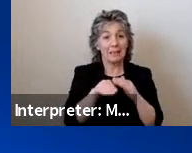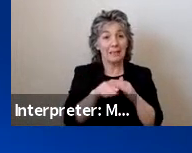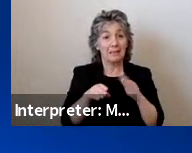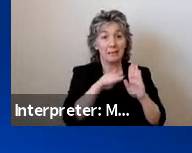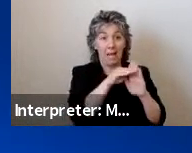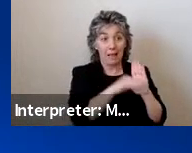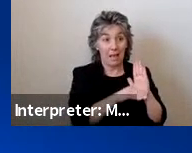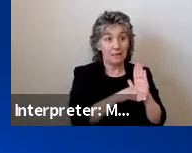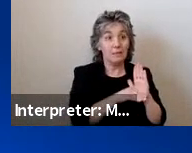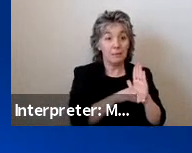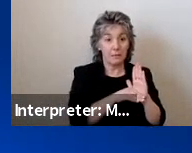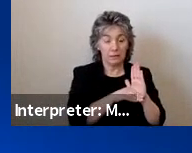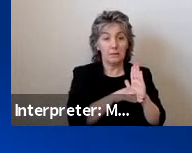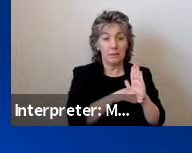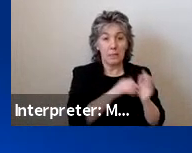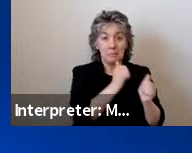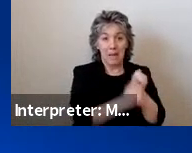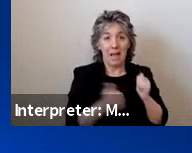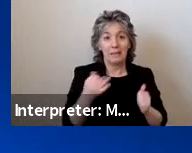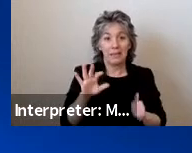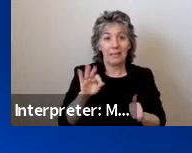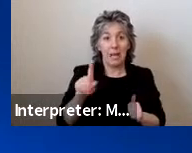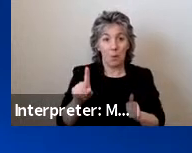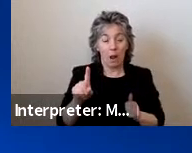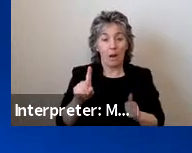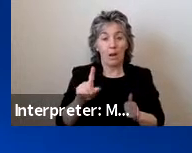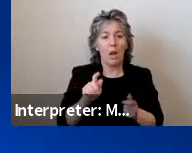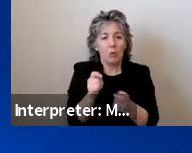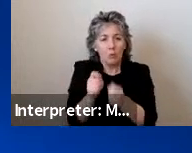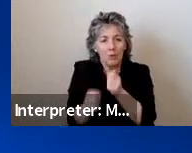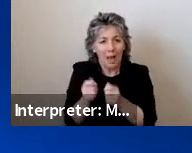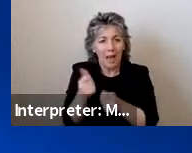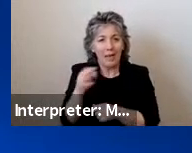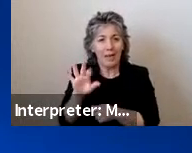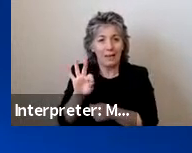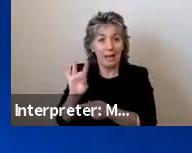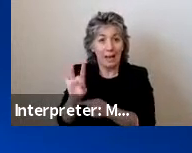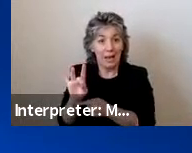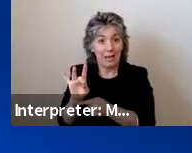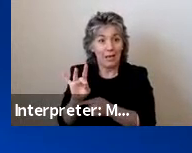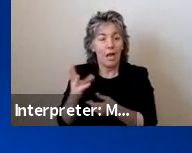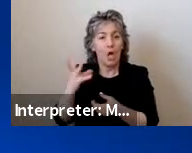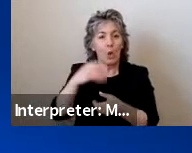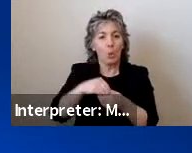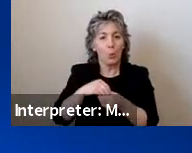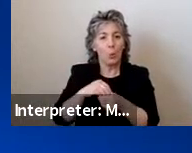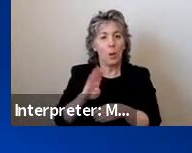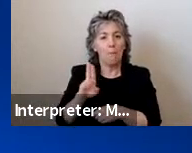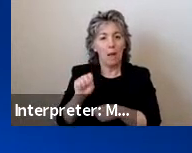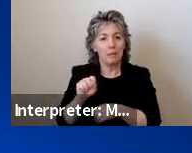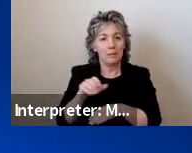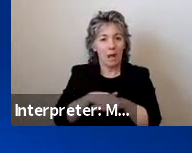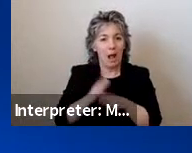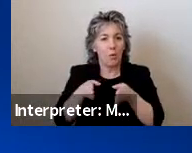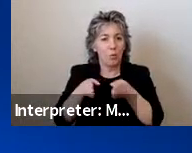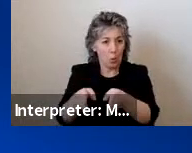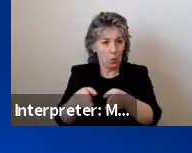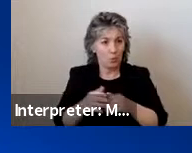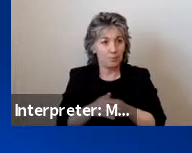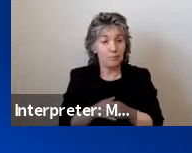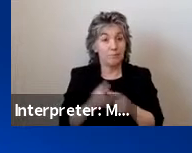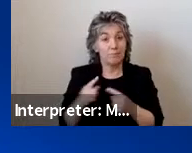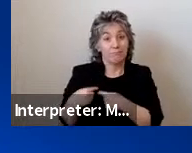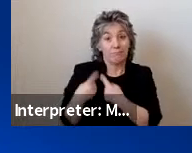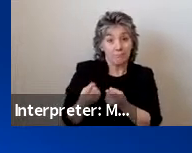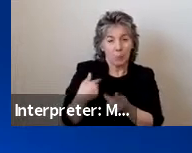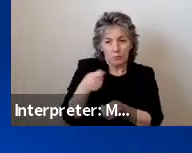vehicles were finalized in 1991 and updated in 1998 to include over-the-road buses. Since then, we have updated the